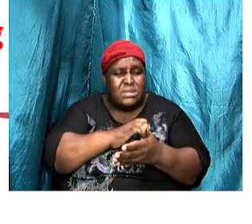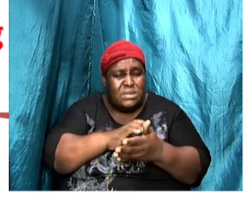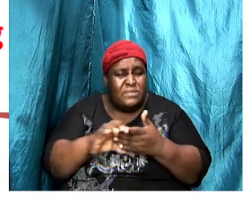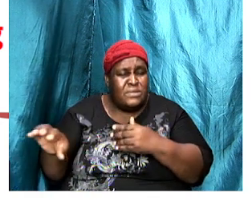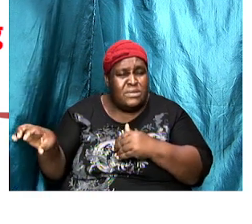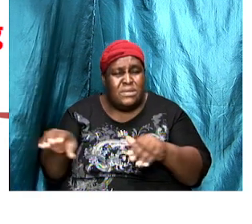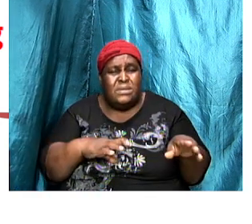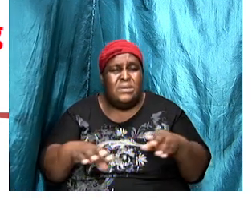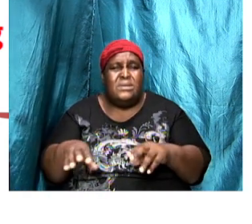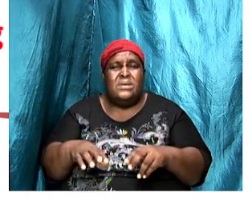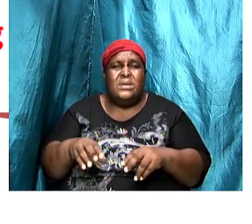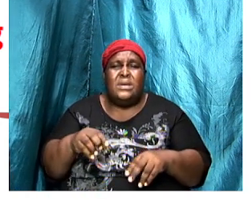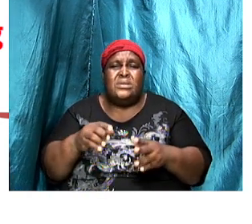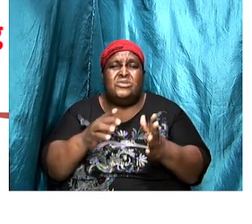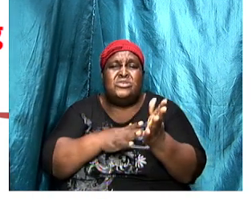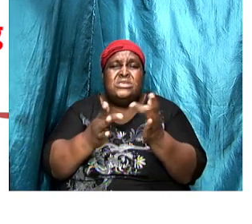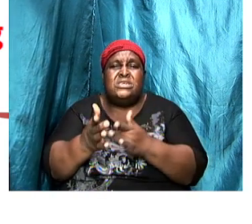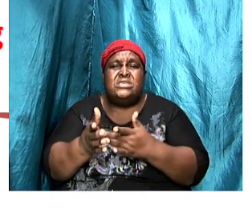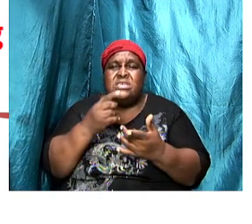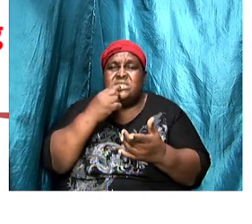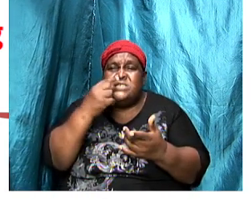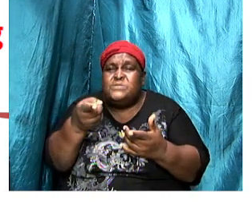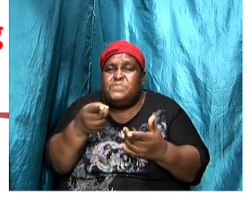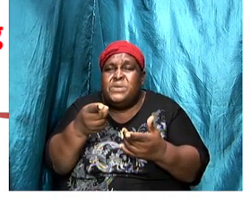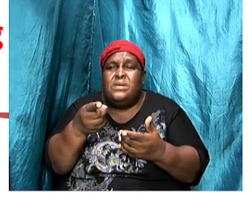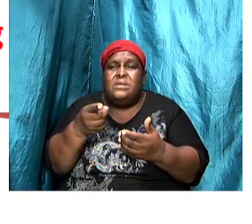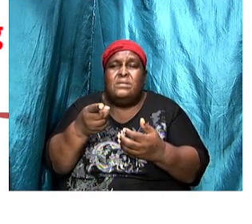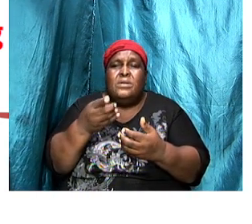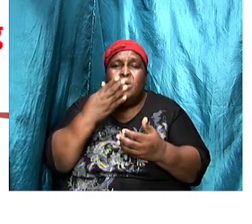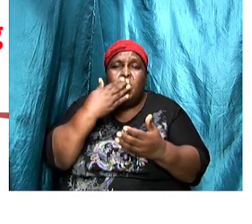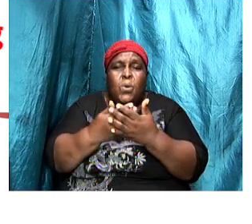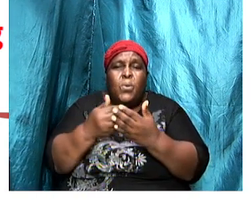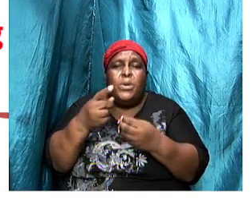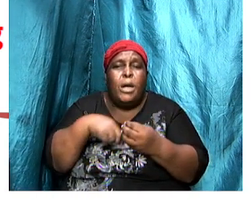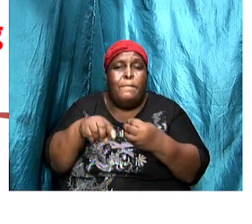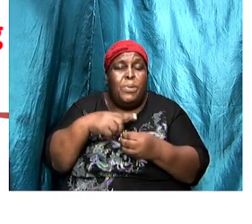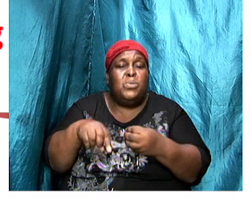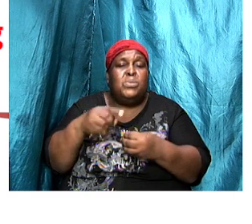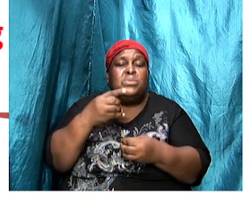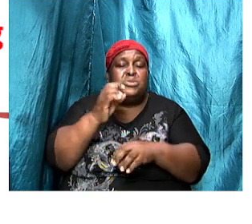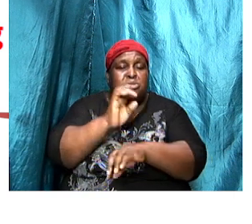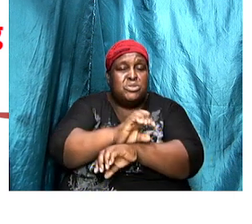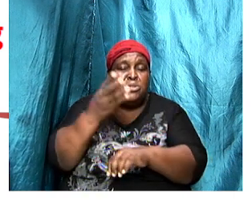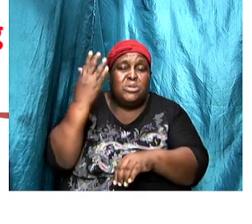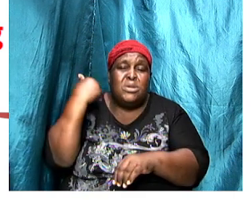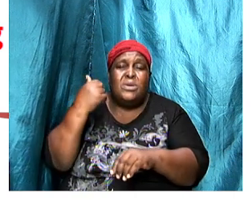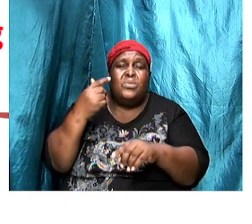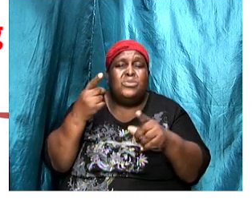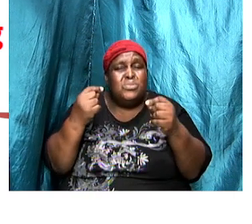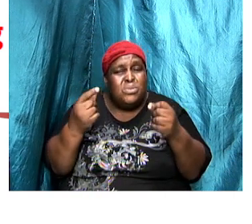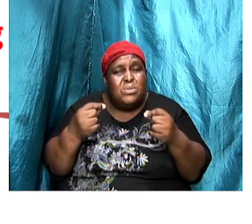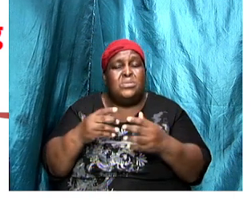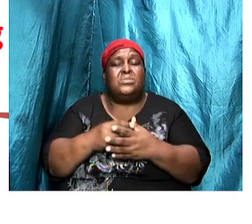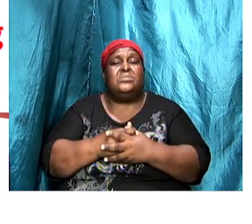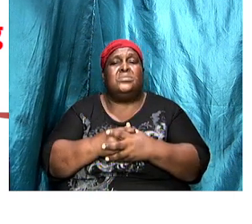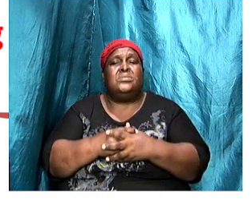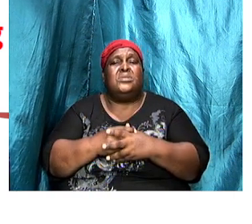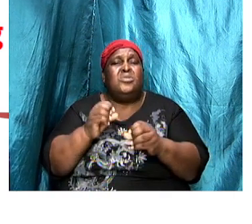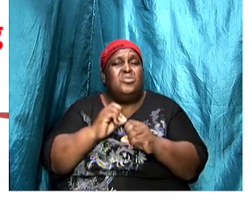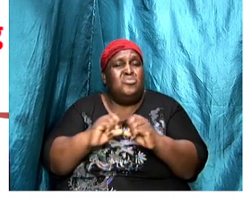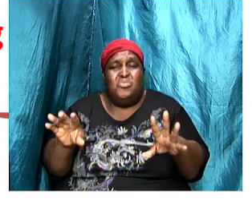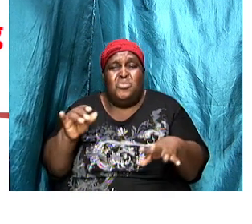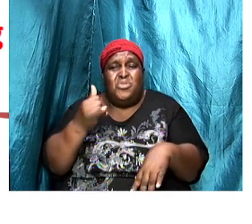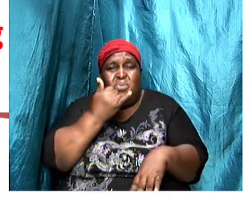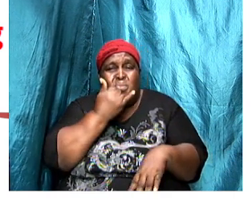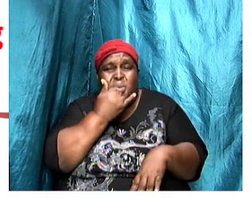in self and in the flesh you know they were doing it and were commended for it because nothing is wrong